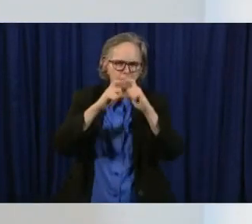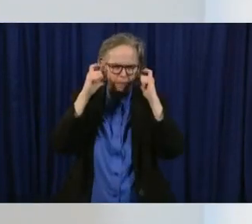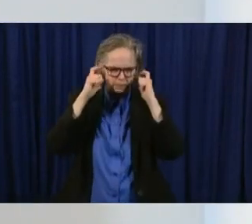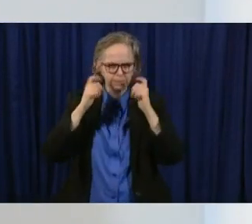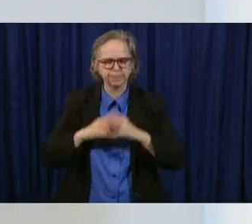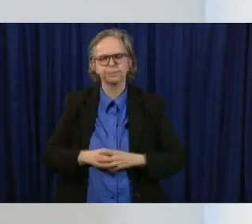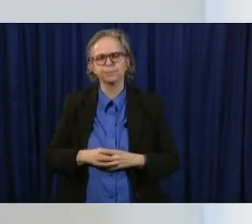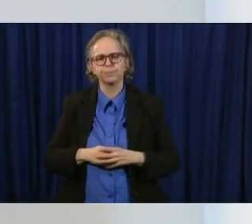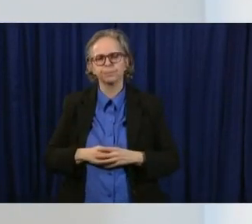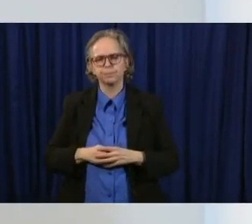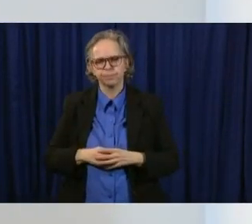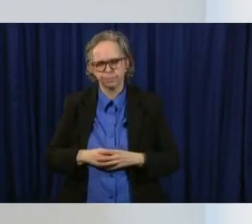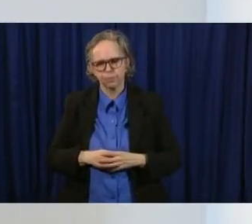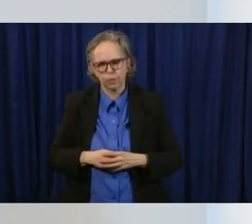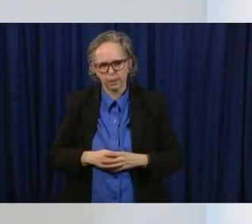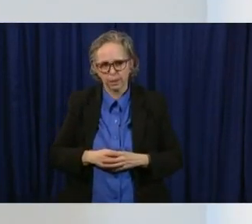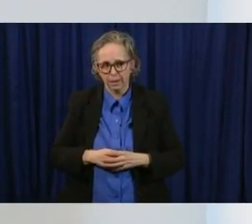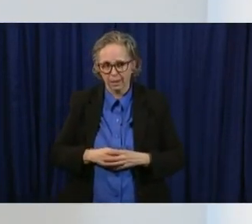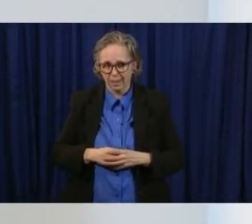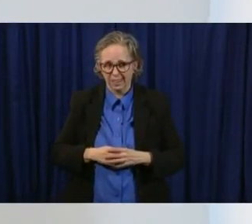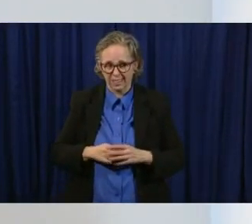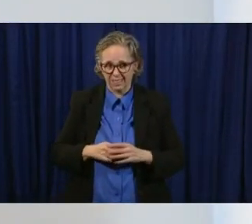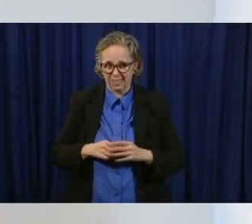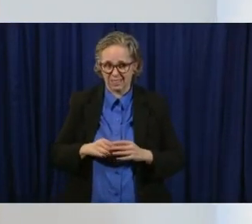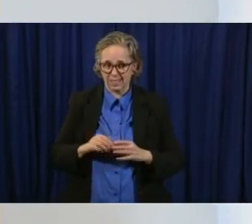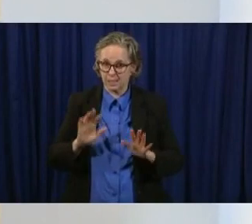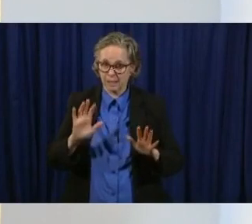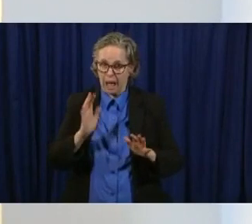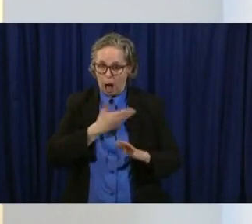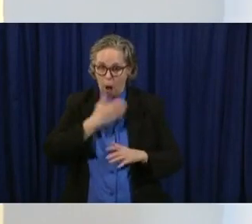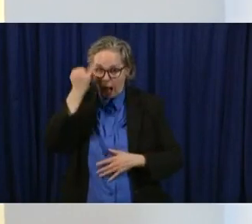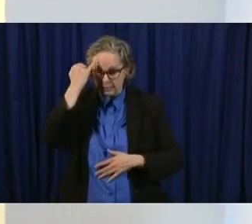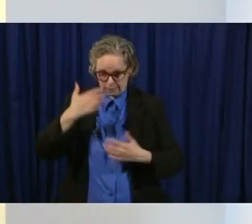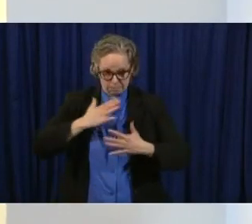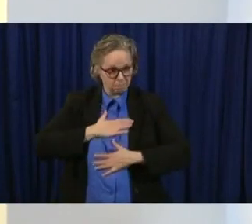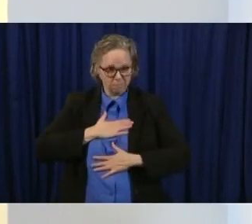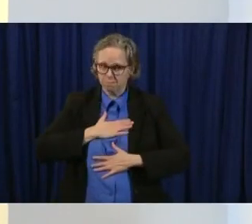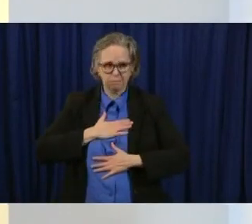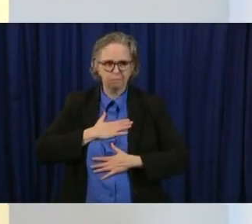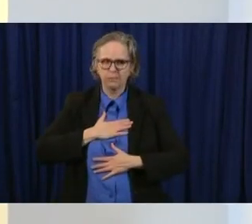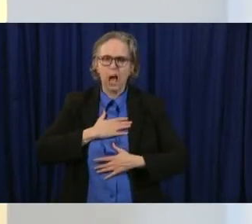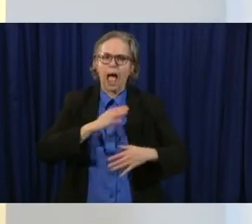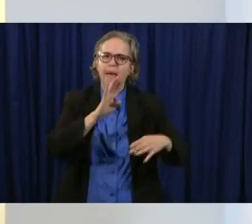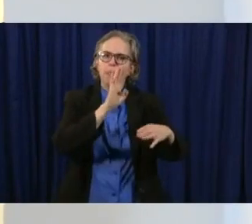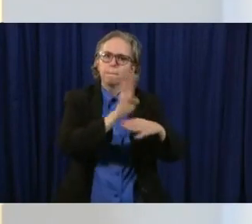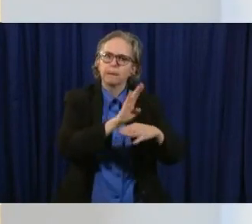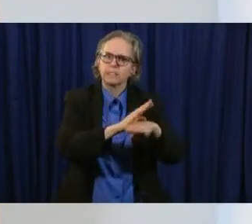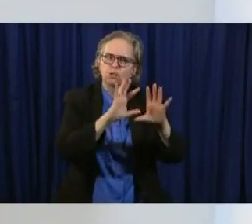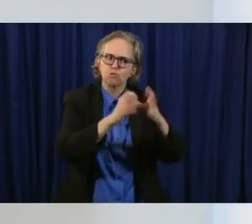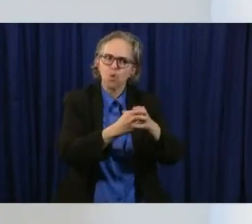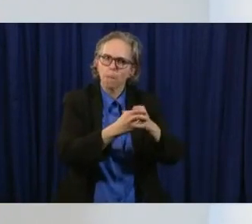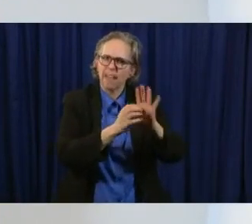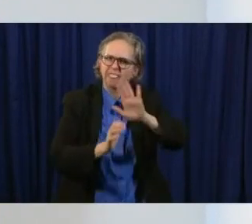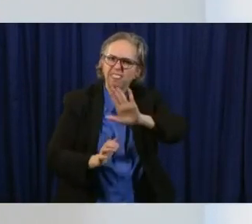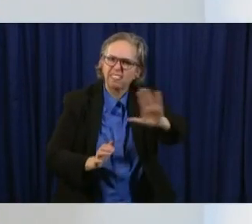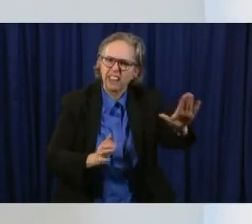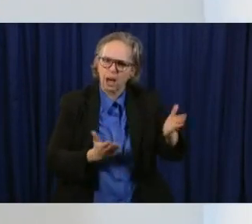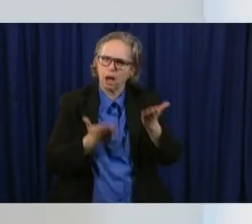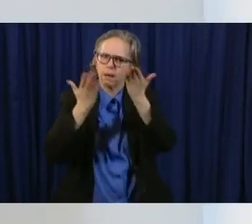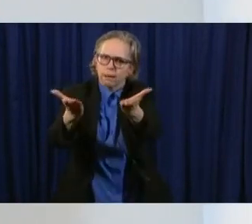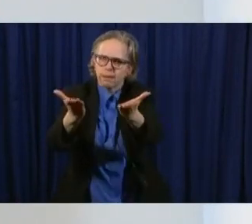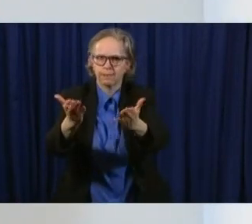is not an idea that actually came from us it's an idea that came from the business group who said essentially